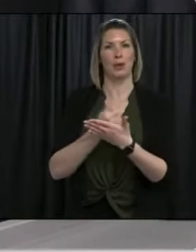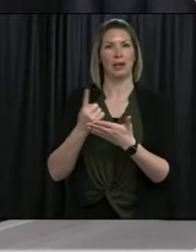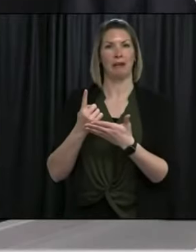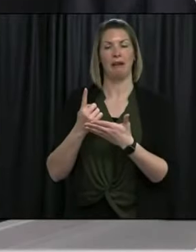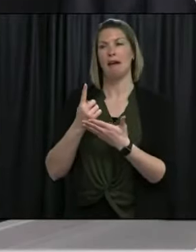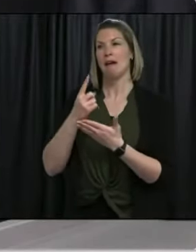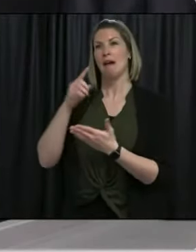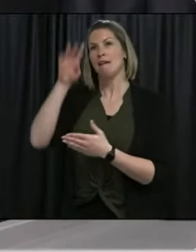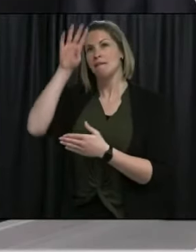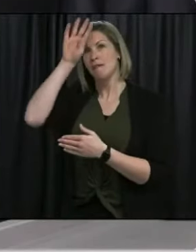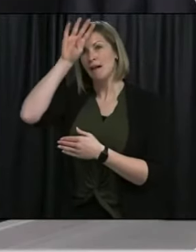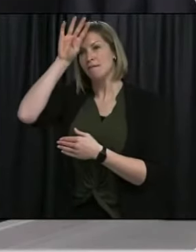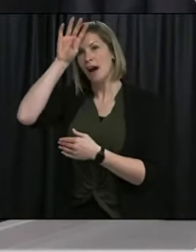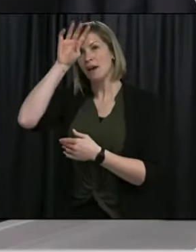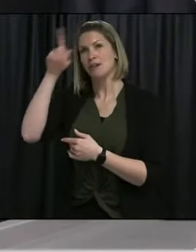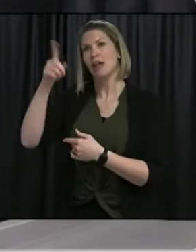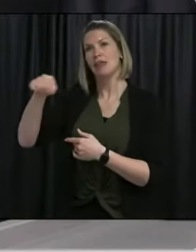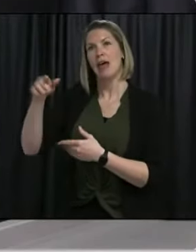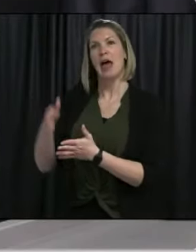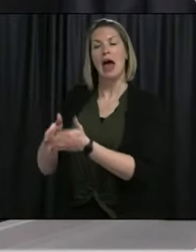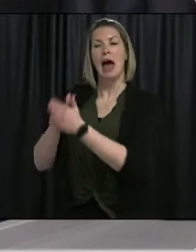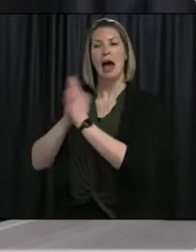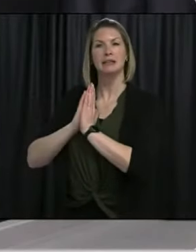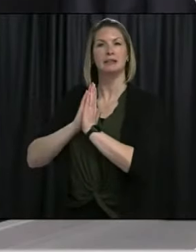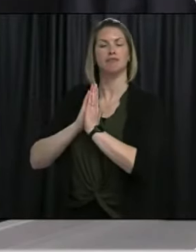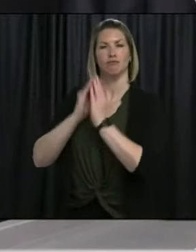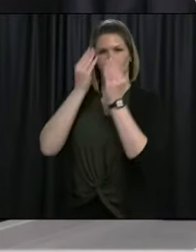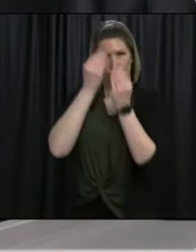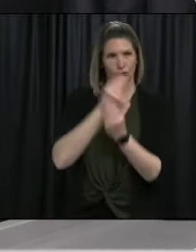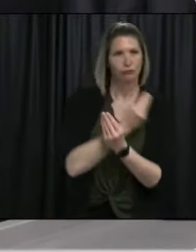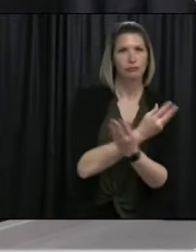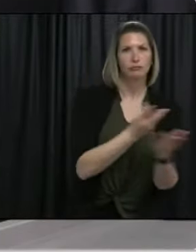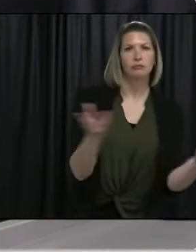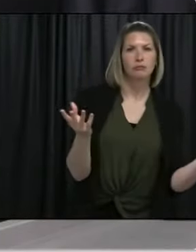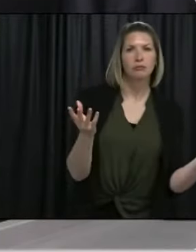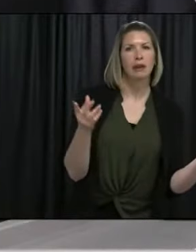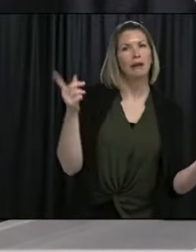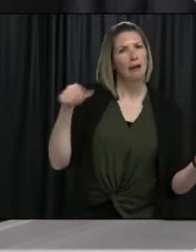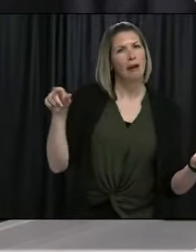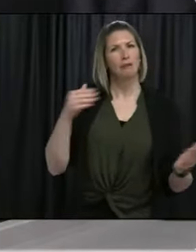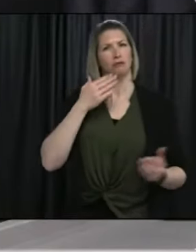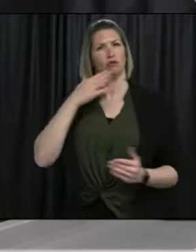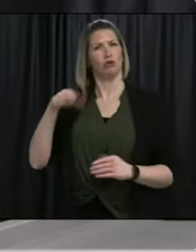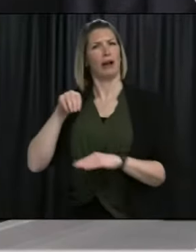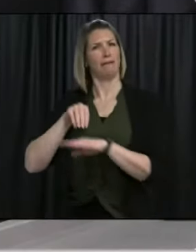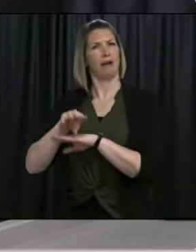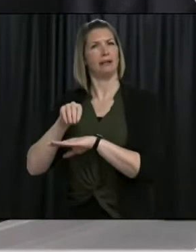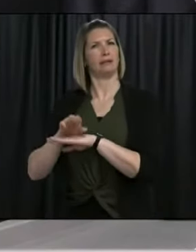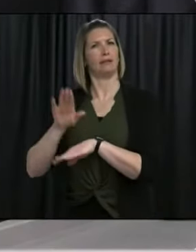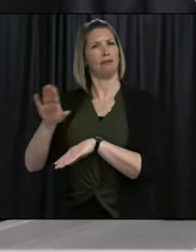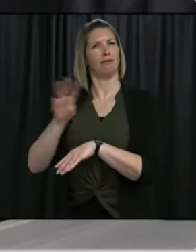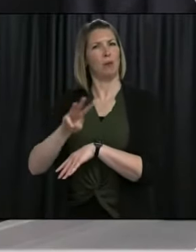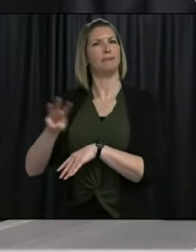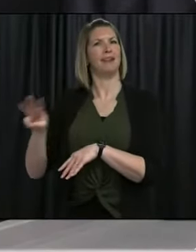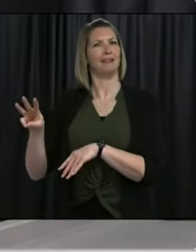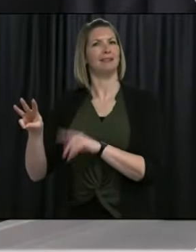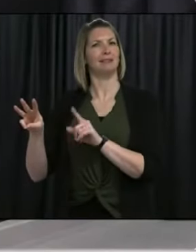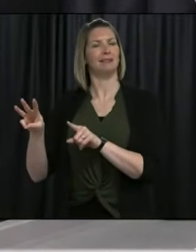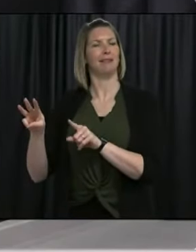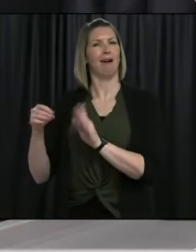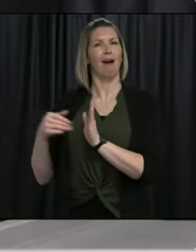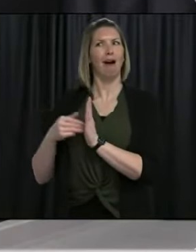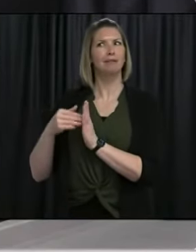Services asked me to remind the public of that. They have some excellent advice on their website. We've seen all too